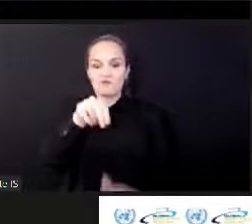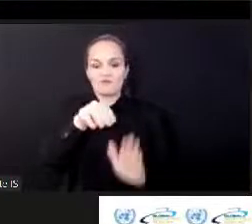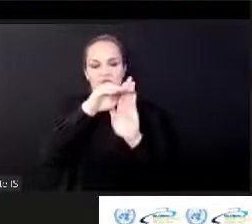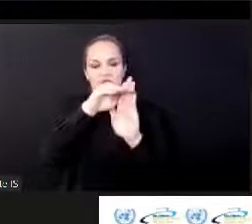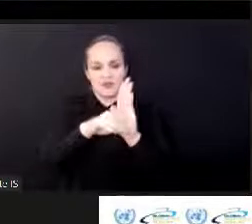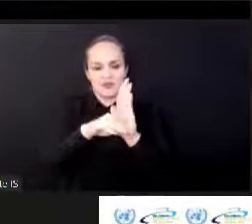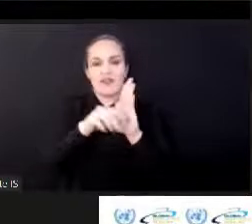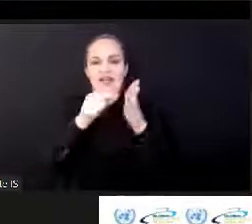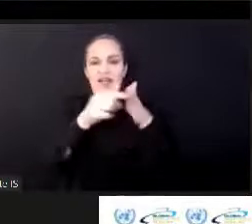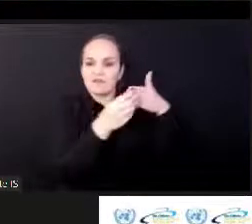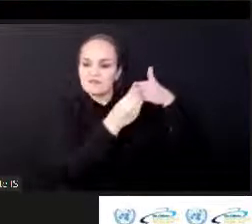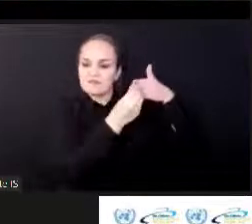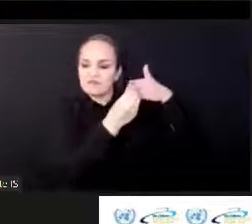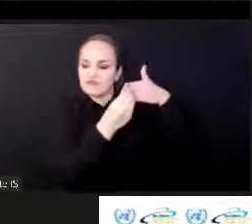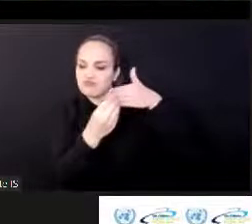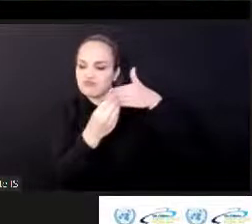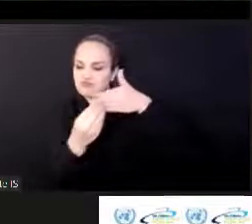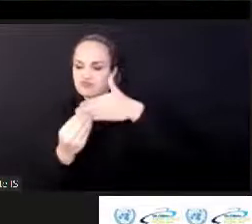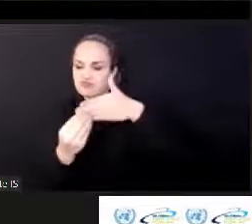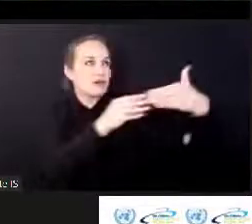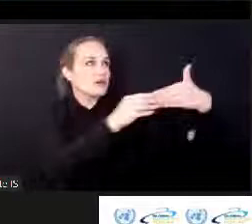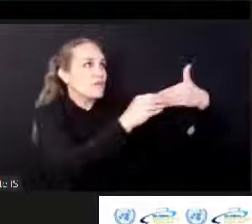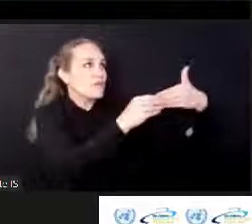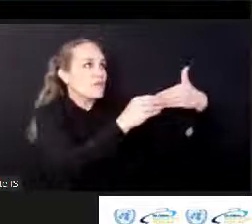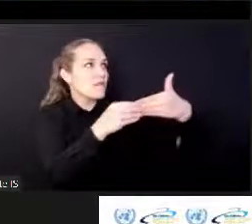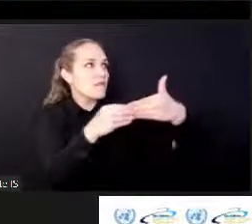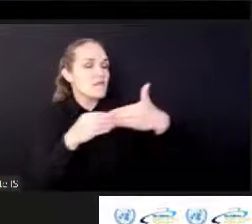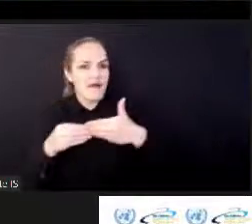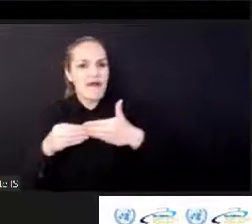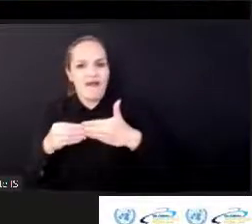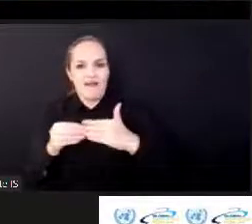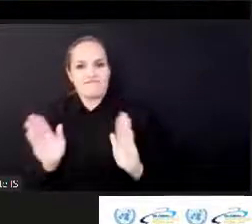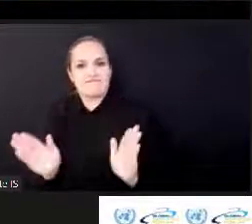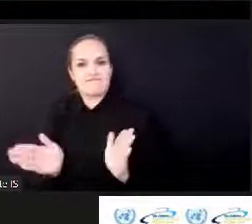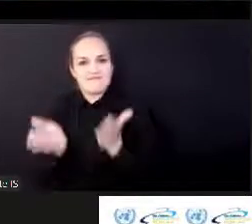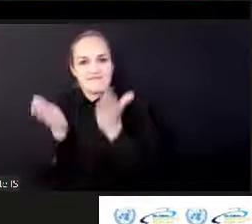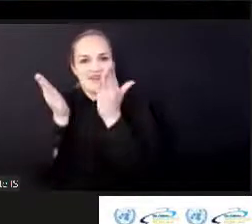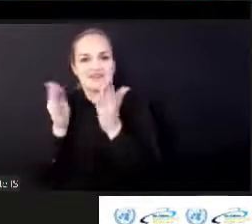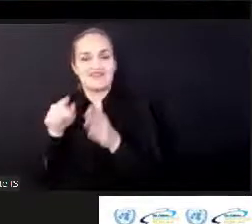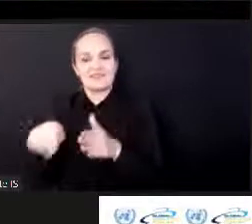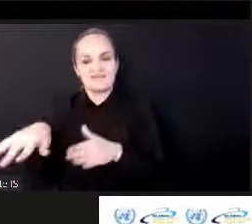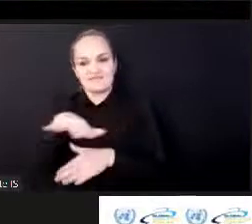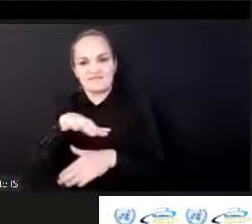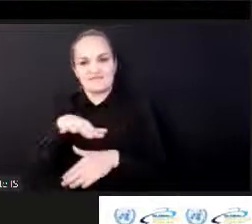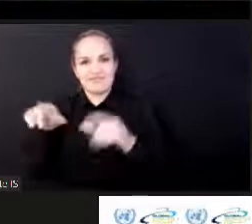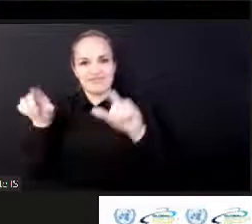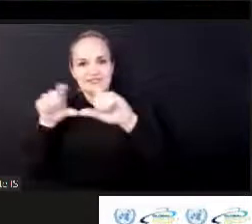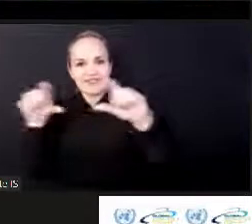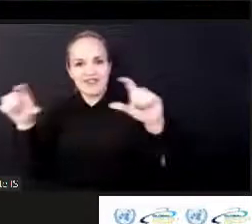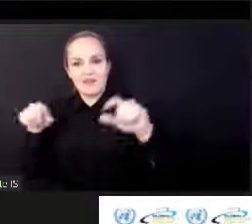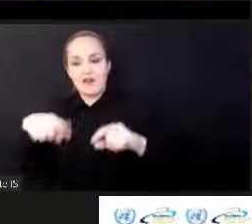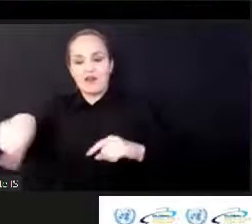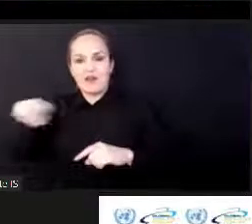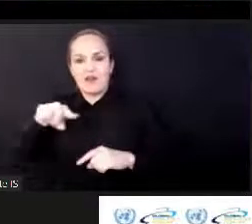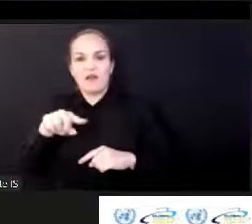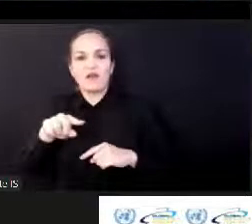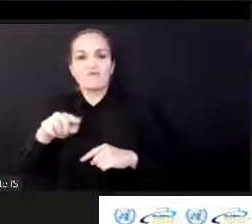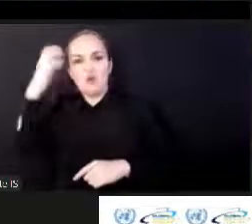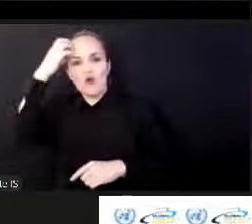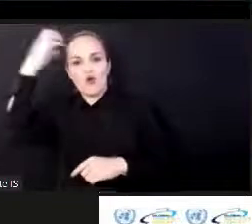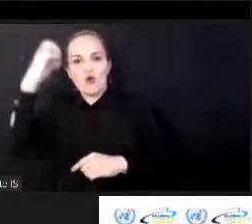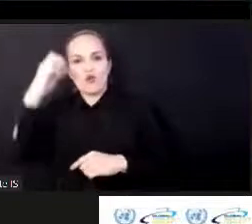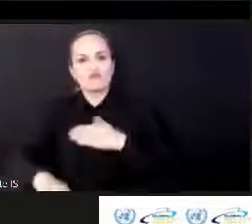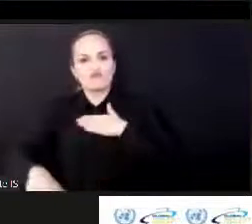in order to generate more political commitment. I would also suggest a pilot project to collect data.